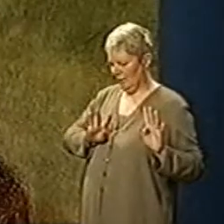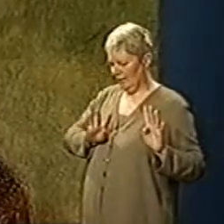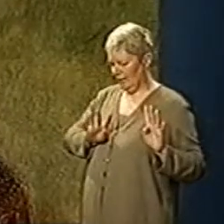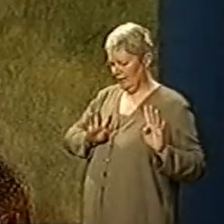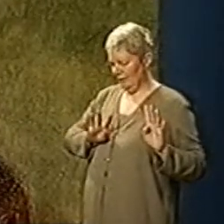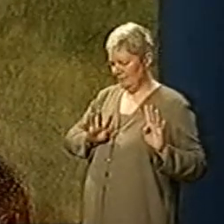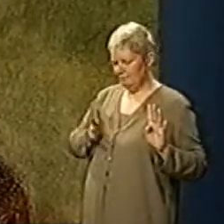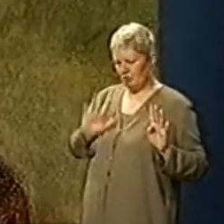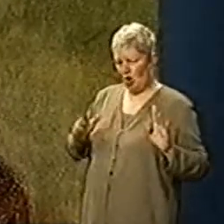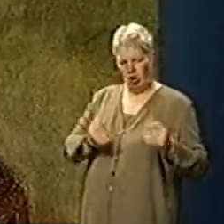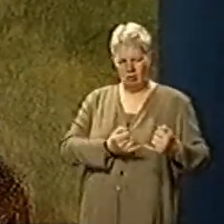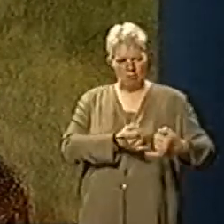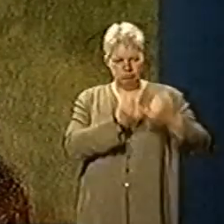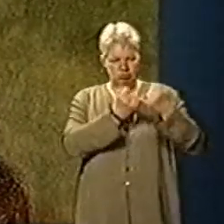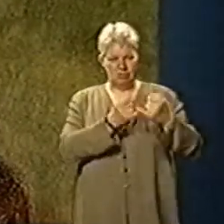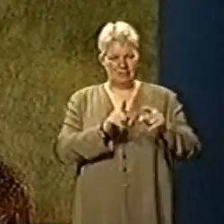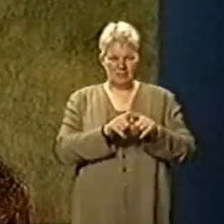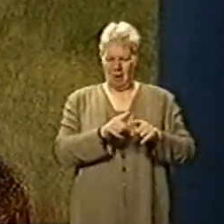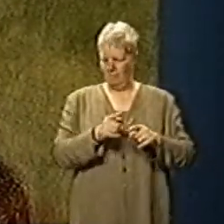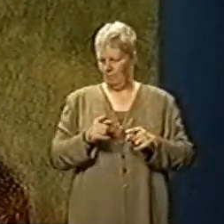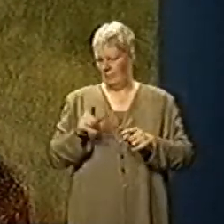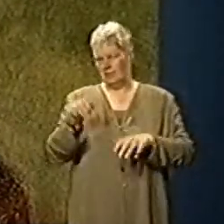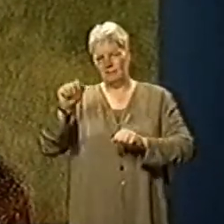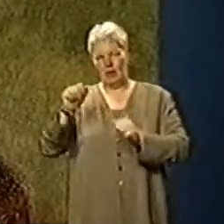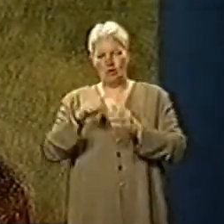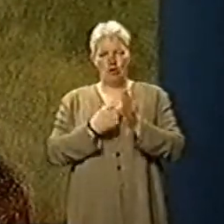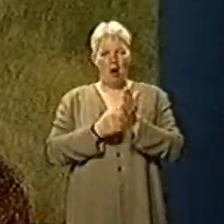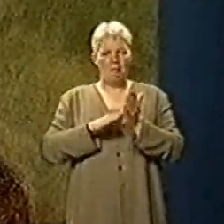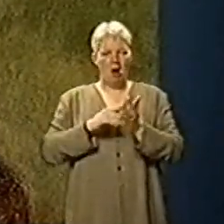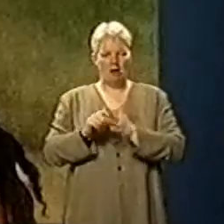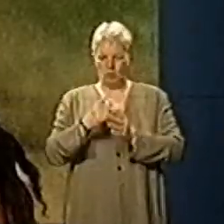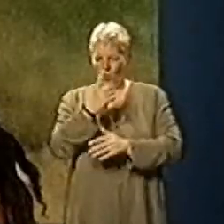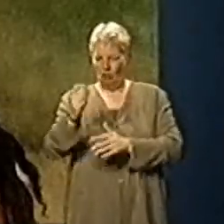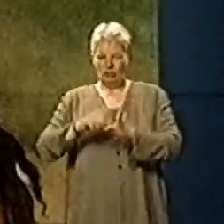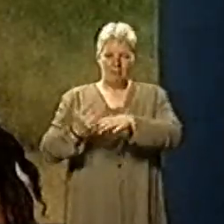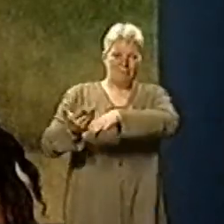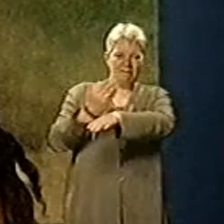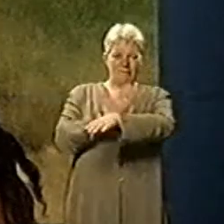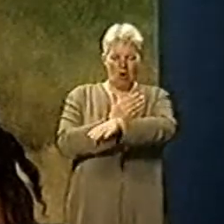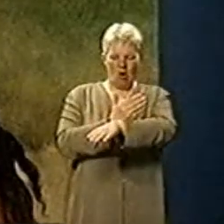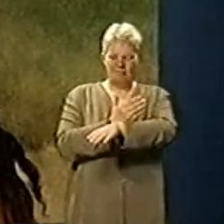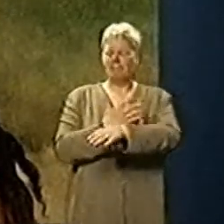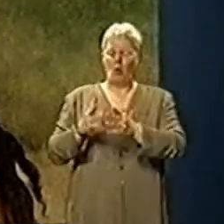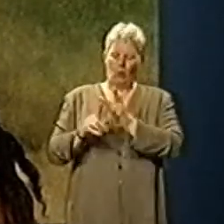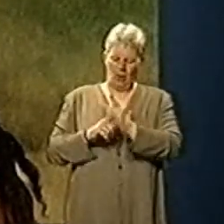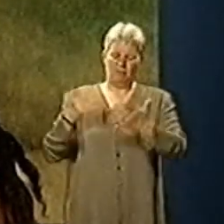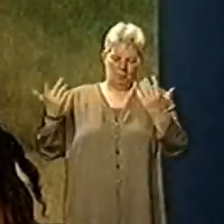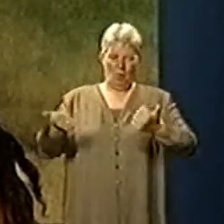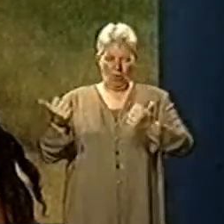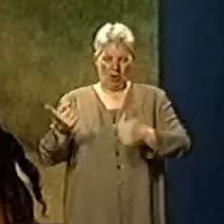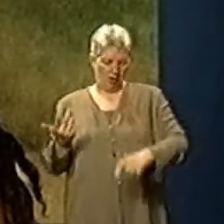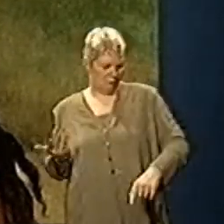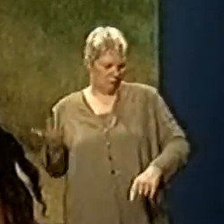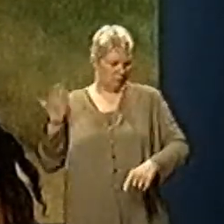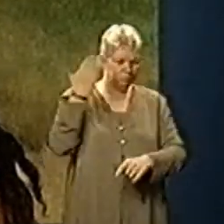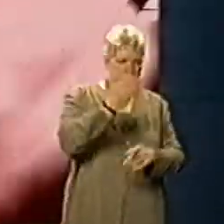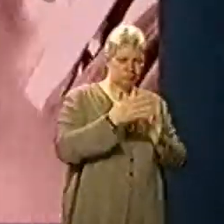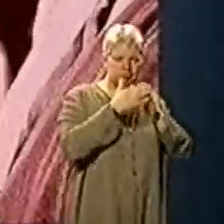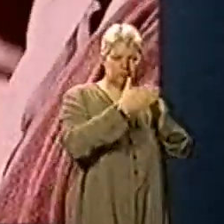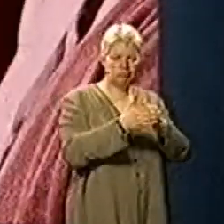100 years after the Spanish Armada had failed to do the very same thing, William set out to conquer Britain.